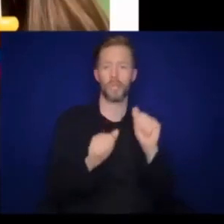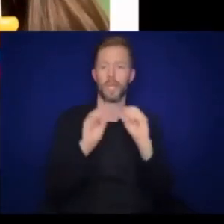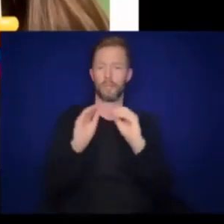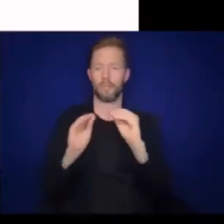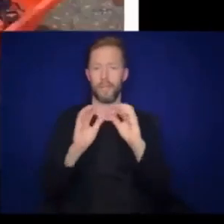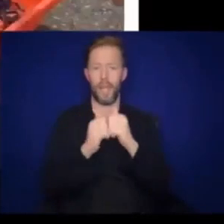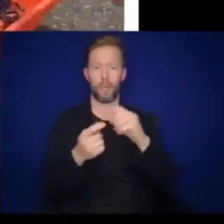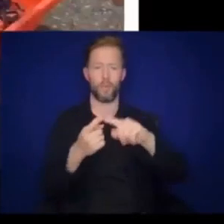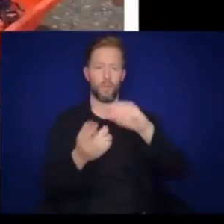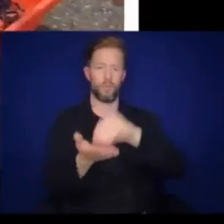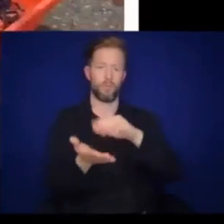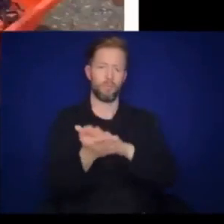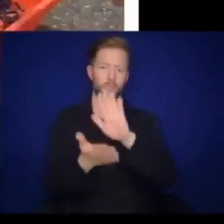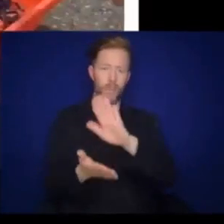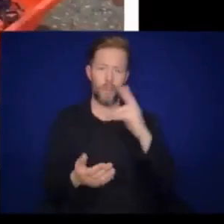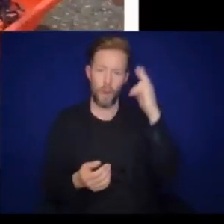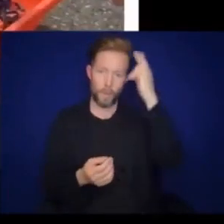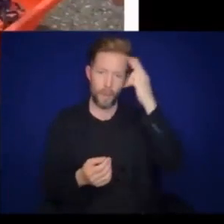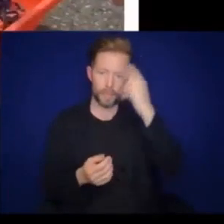record their hypothesis.